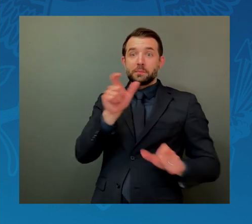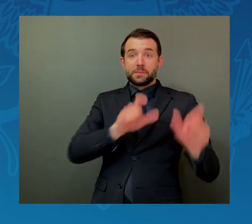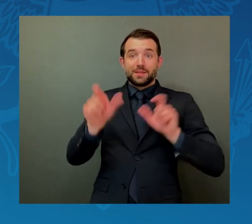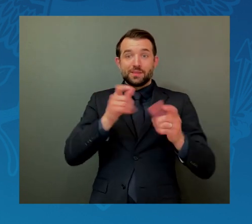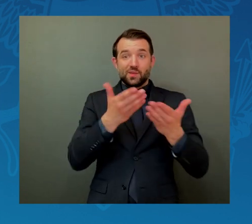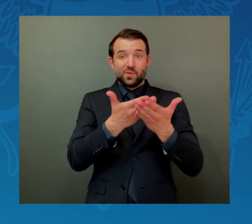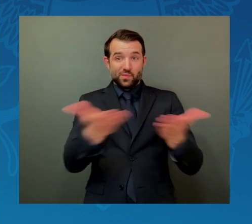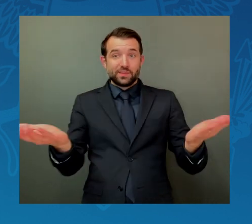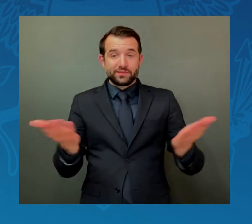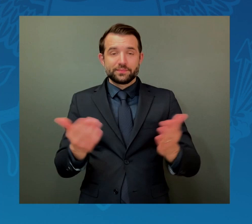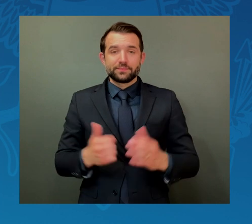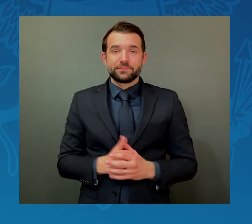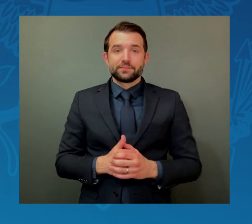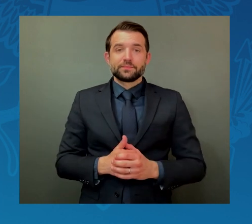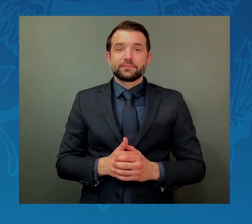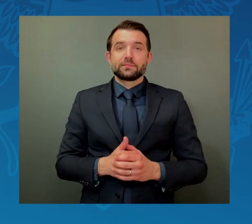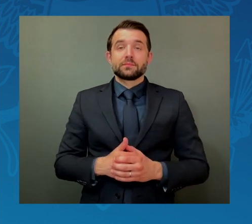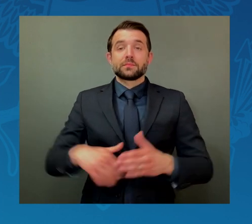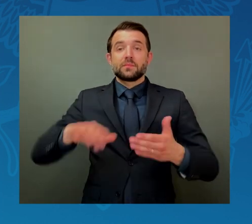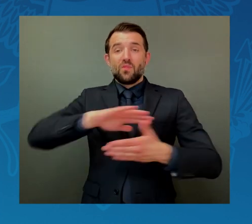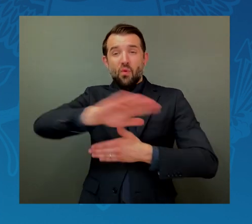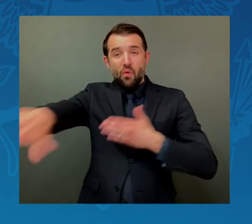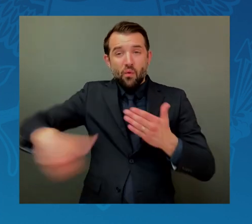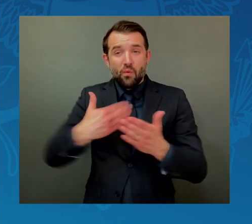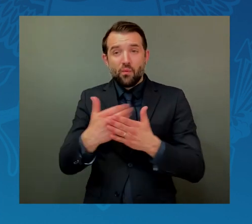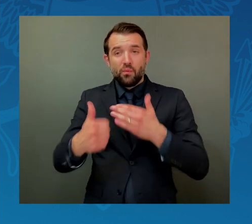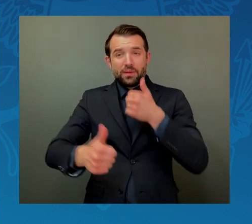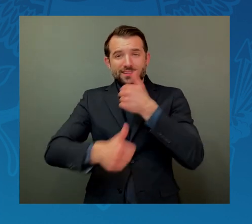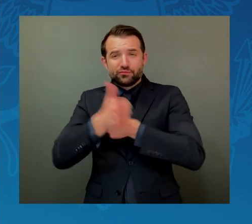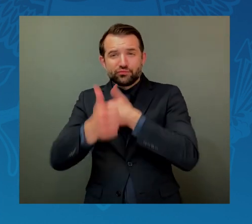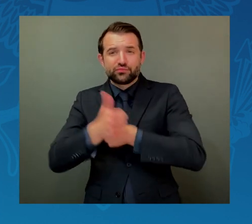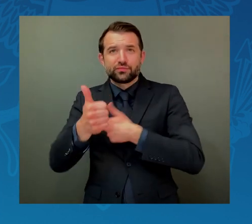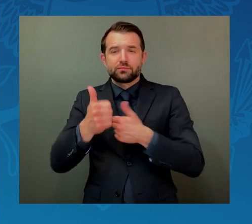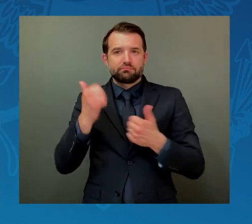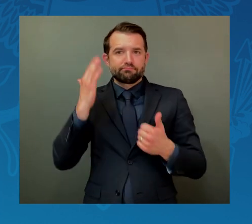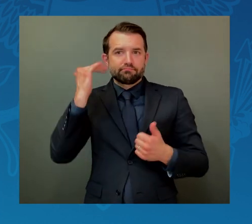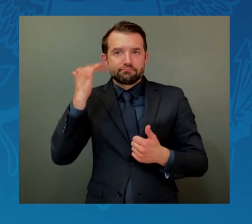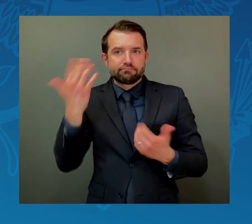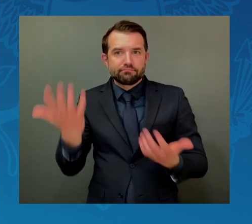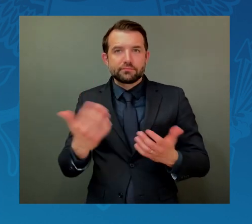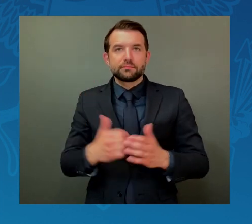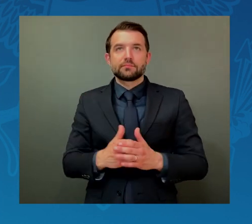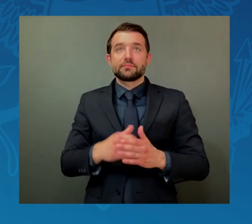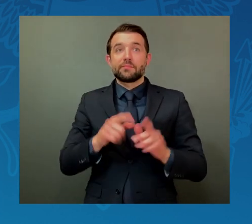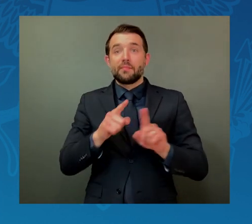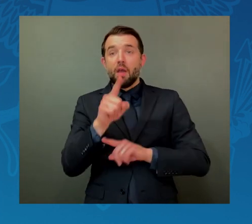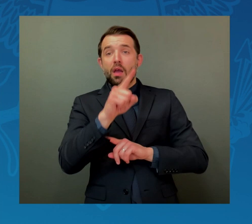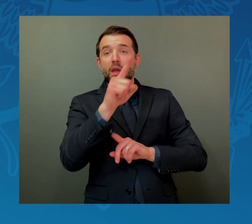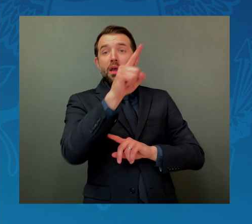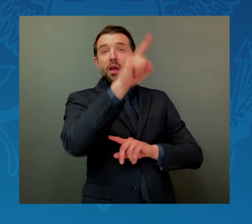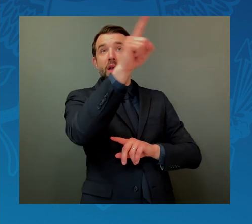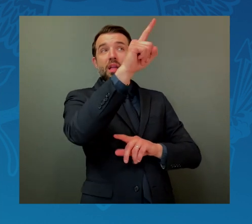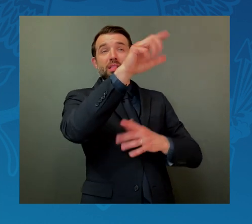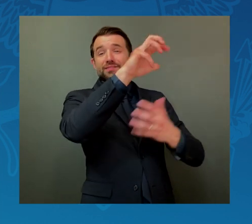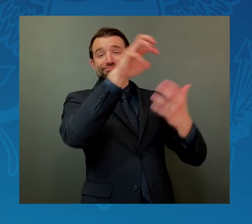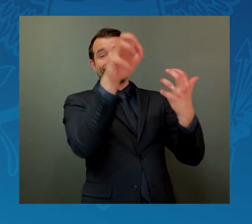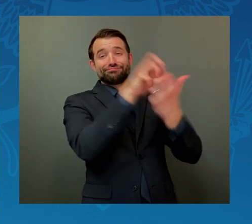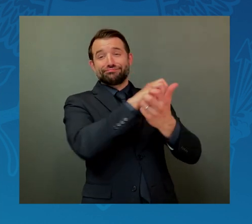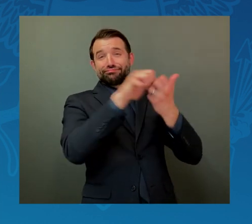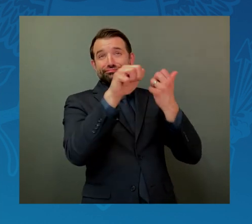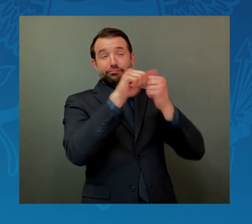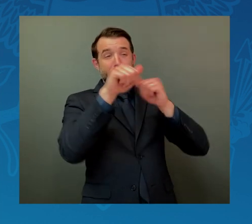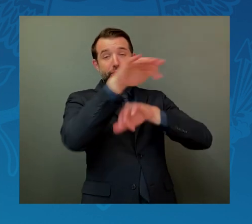All of this is threatened by the debris created by these reckless tests. These tests